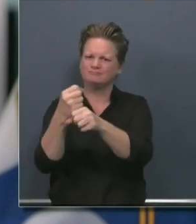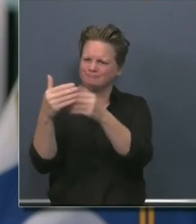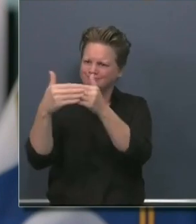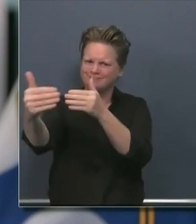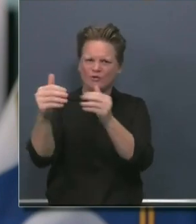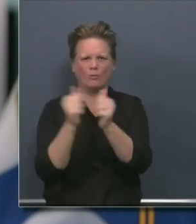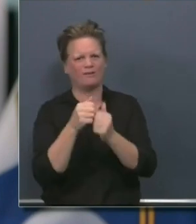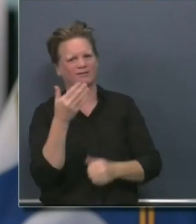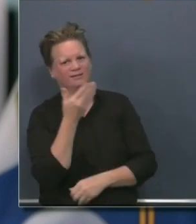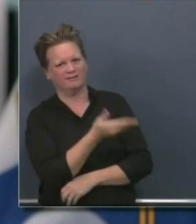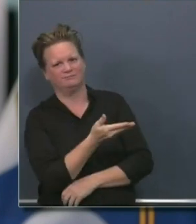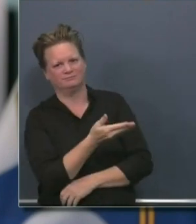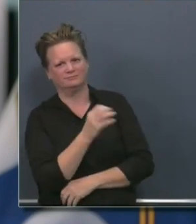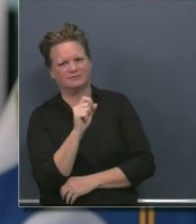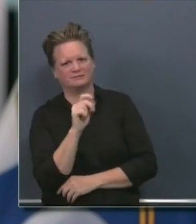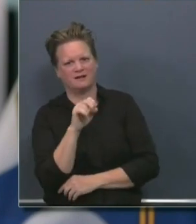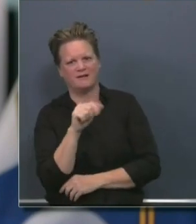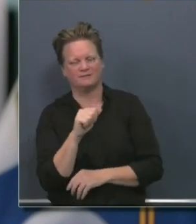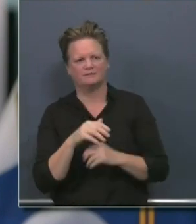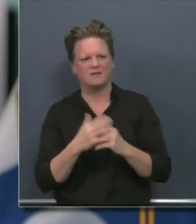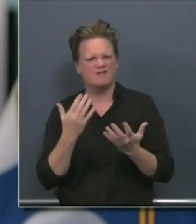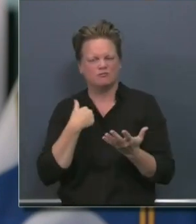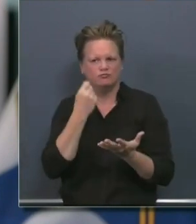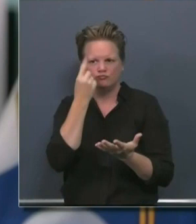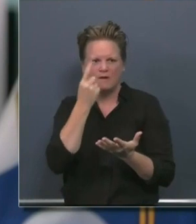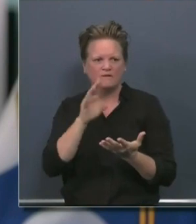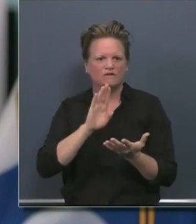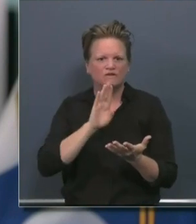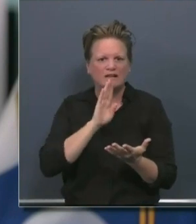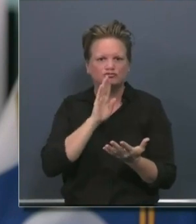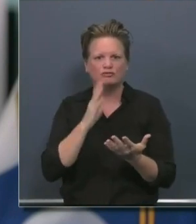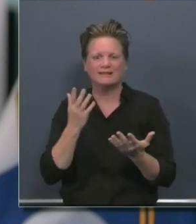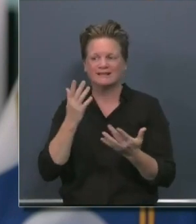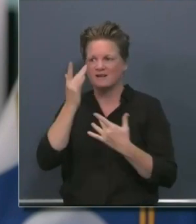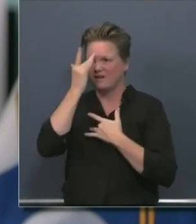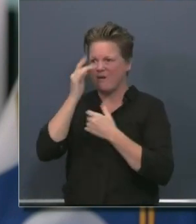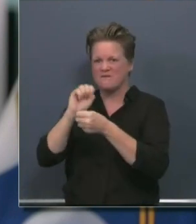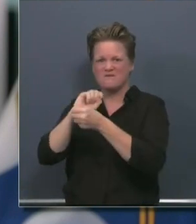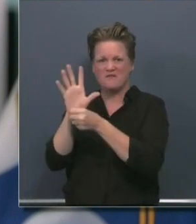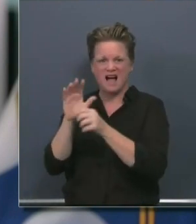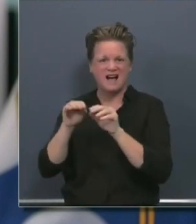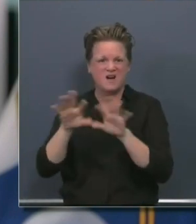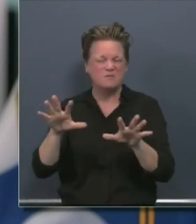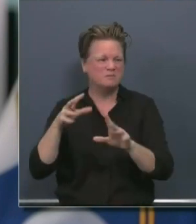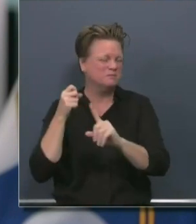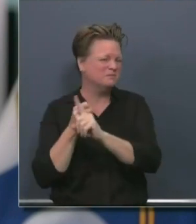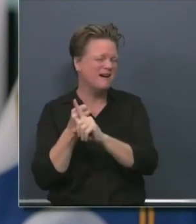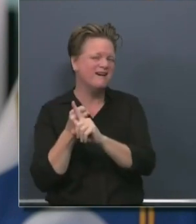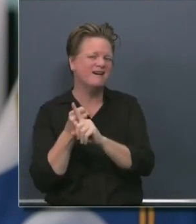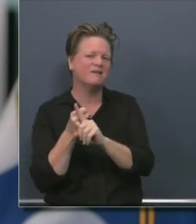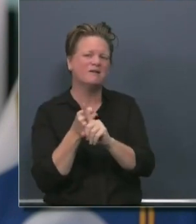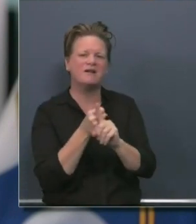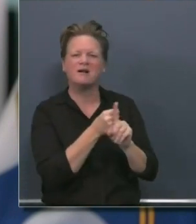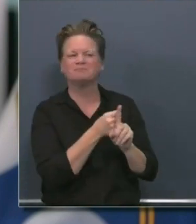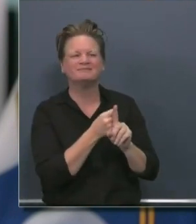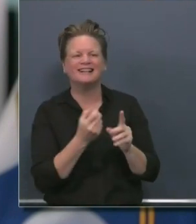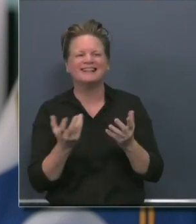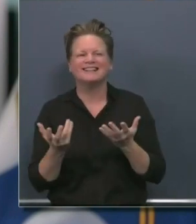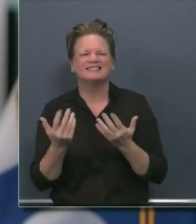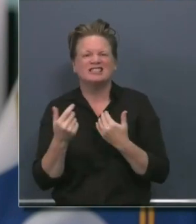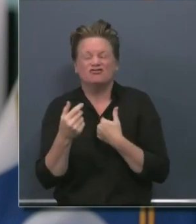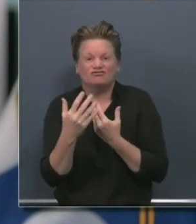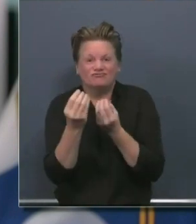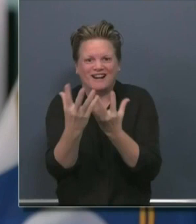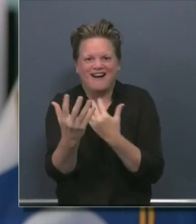are in this pandemic. Uh, some of this, uh, you know, a lot of this, most all of it, uh, no one could have ever seen